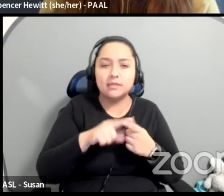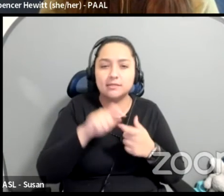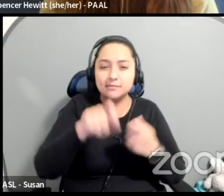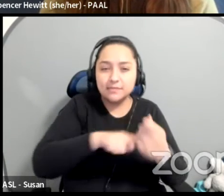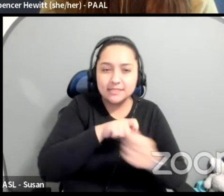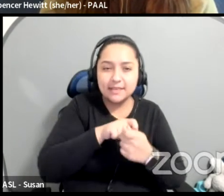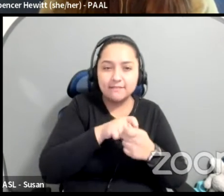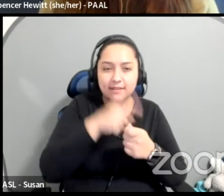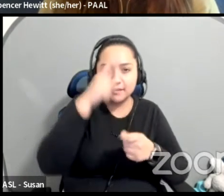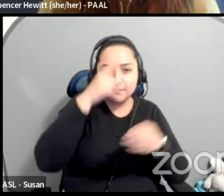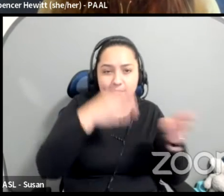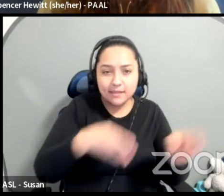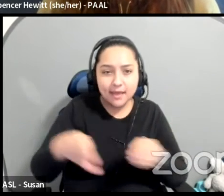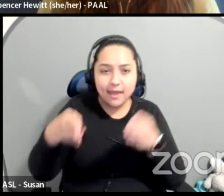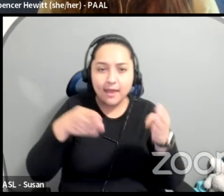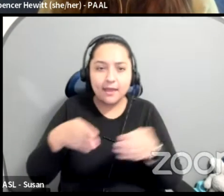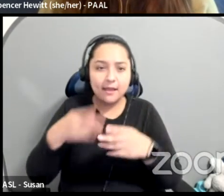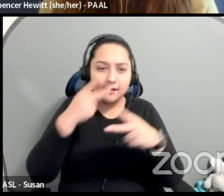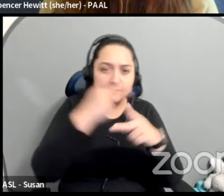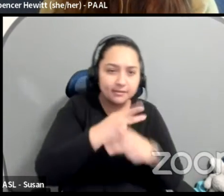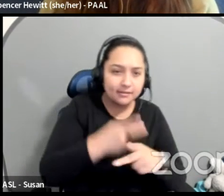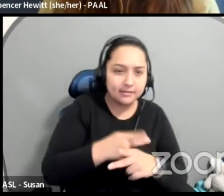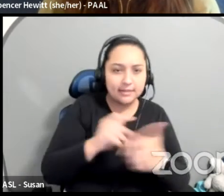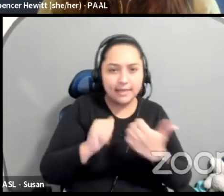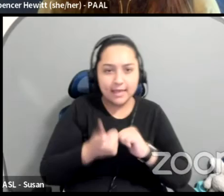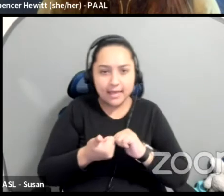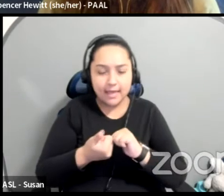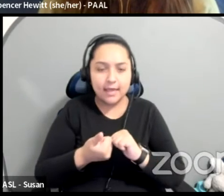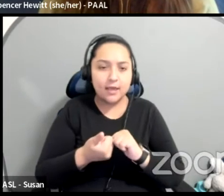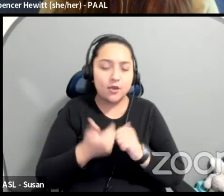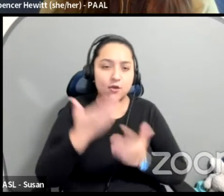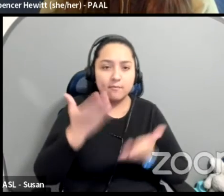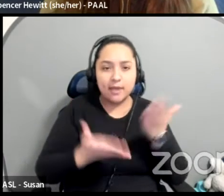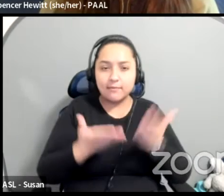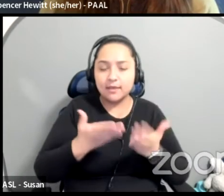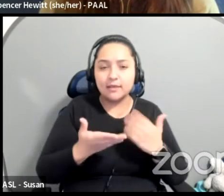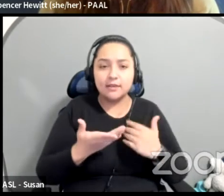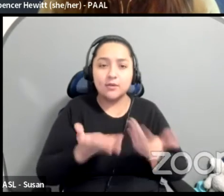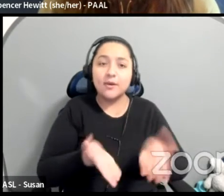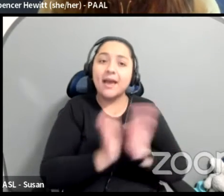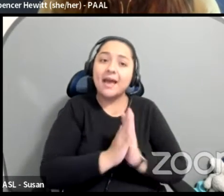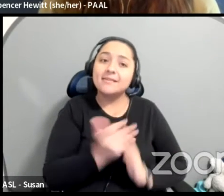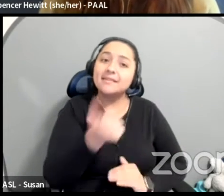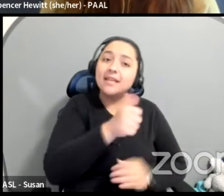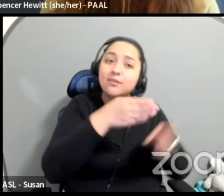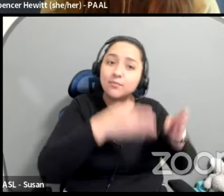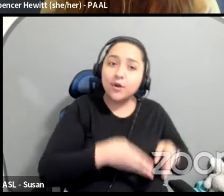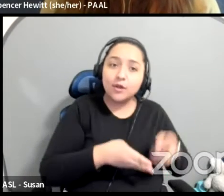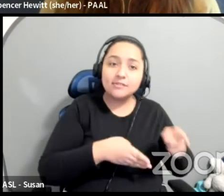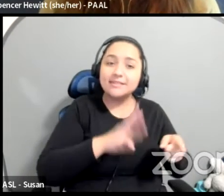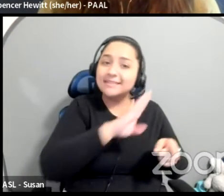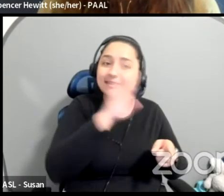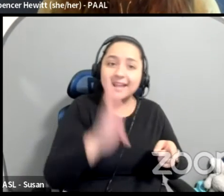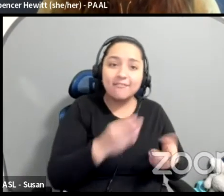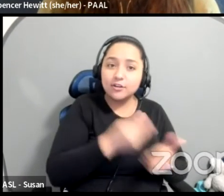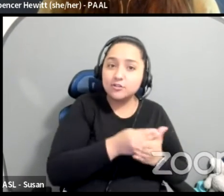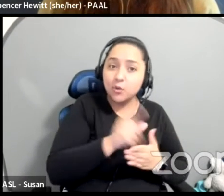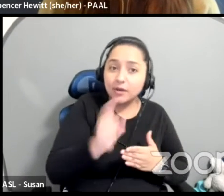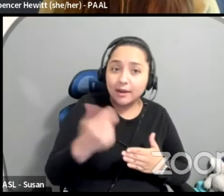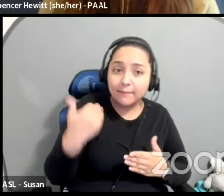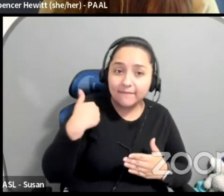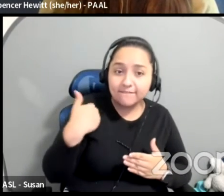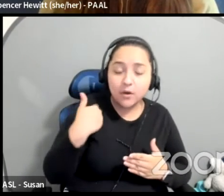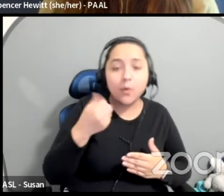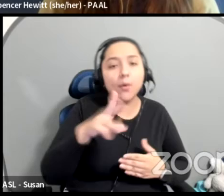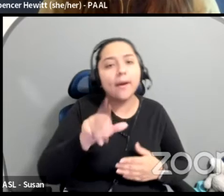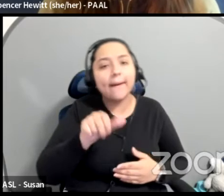that. Like, how do you identify maybe some people that you're going to go through that, that maybe had never donated before, or you ask them for an increase or something like that. So that has